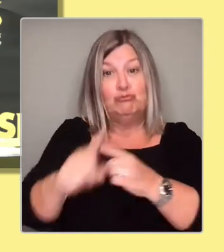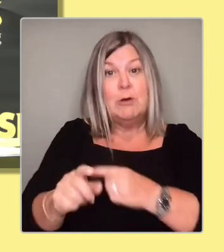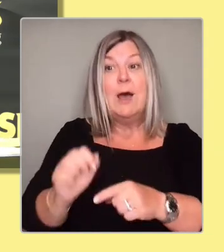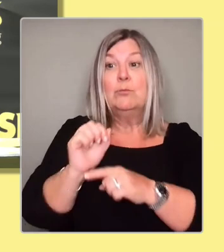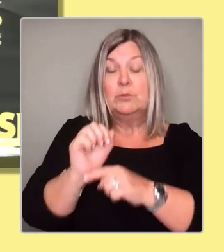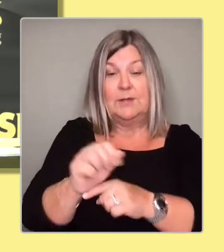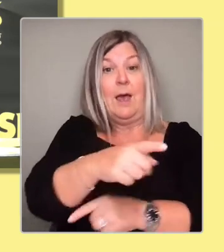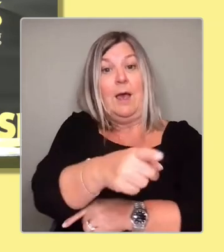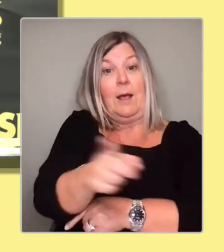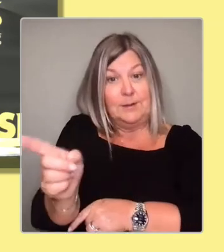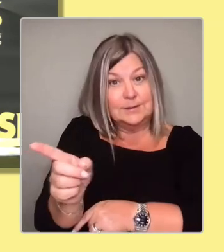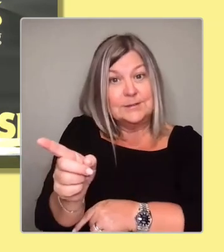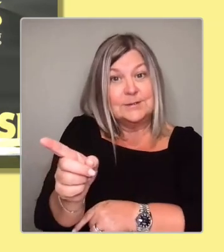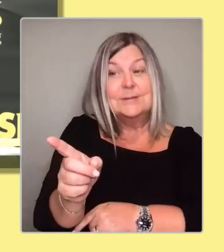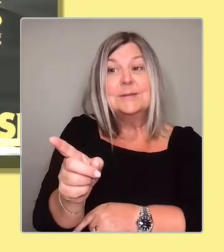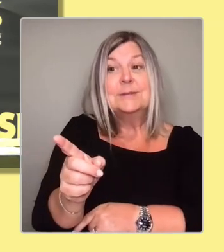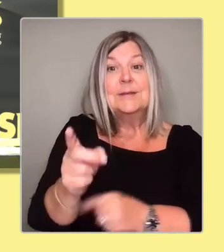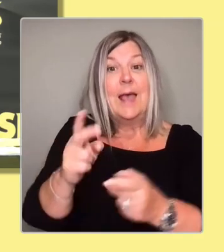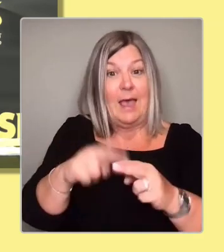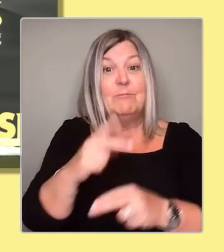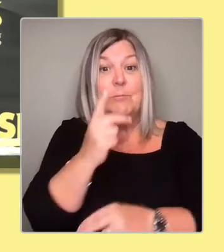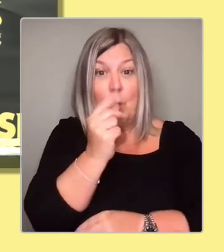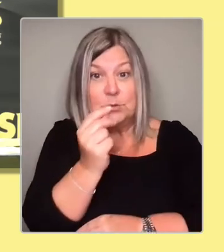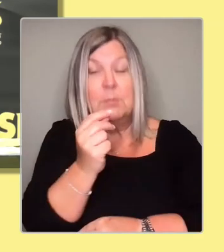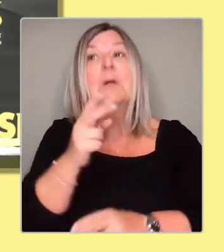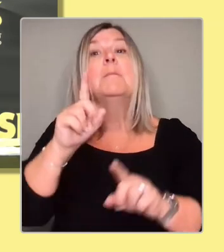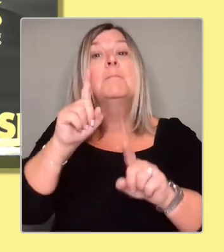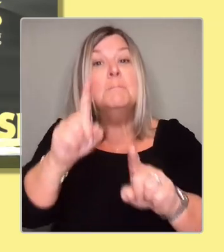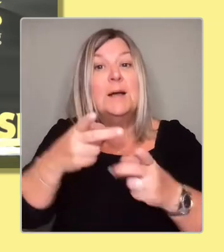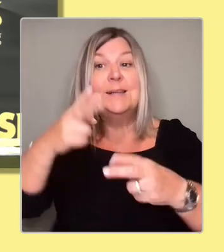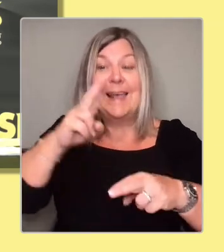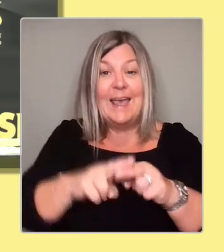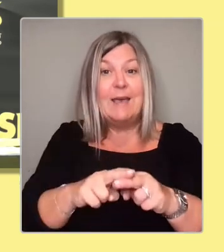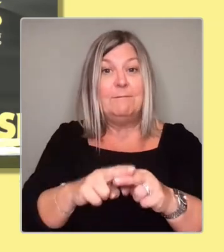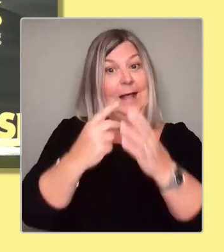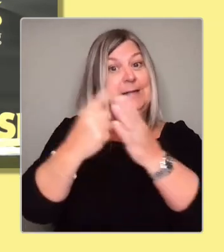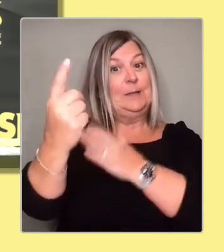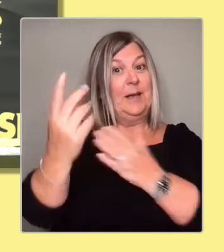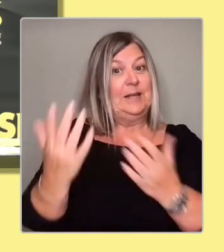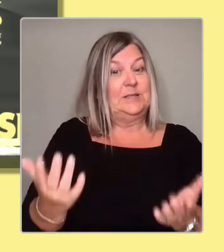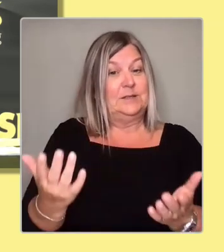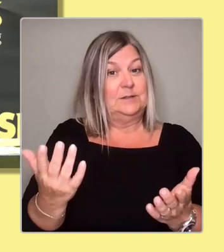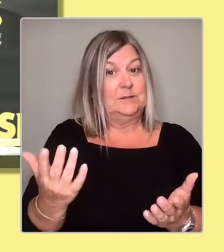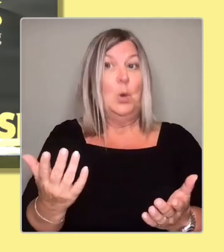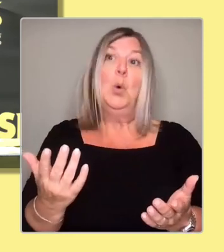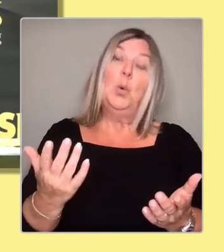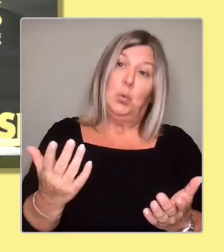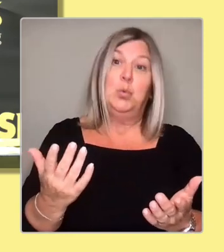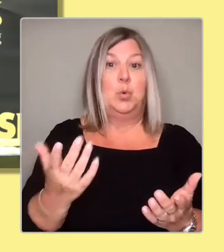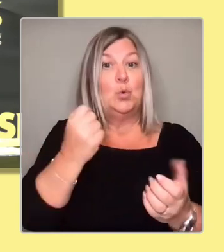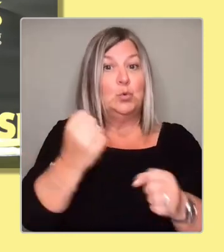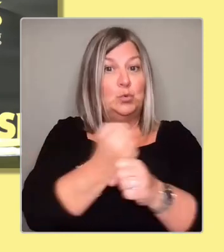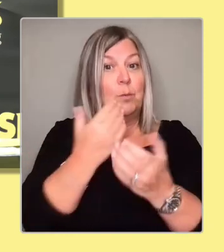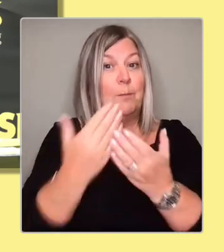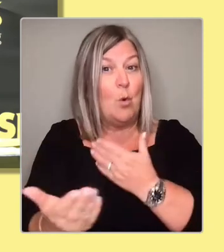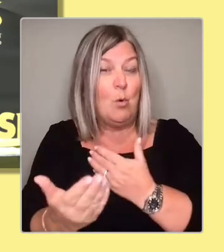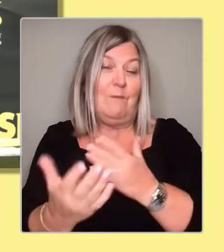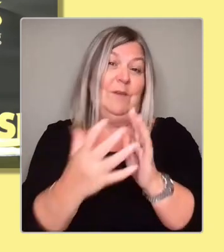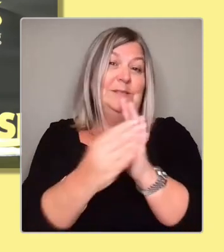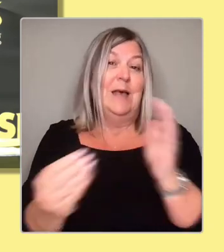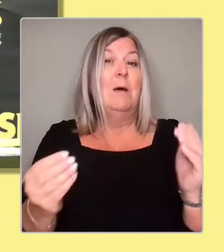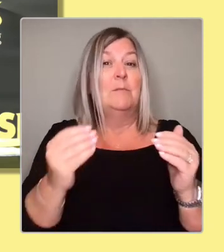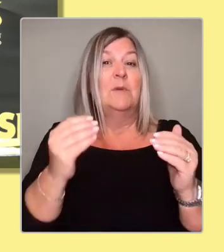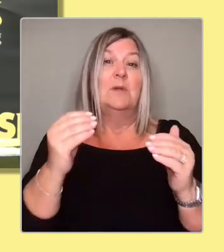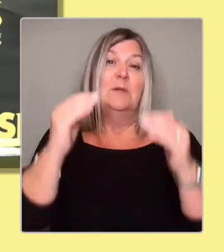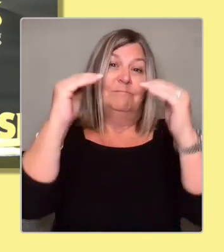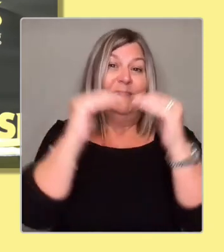more if we're independent. You know, so if we're thinking about things like net zero, you know, we could be doing amazing things in terms of lowering